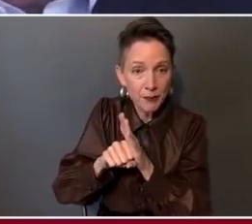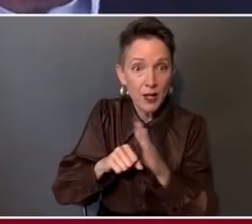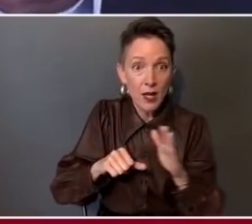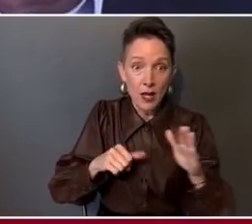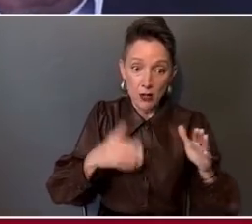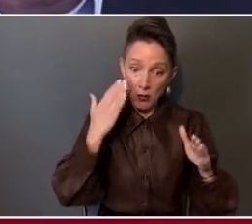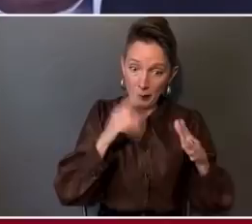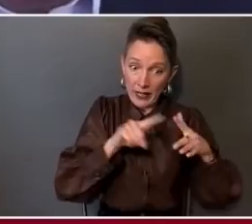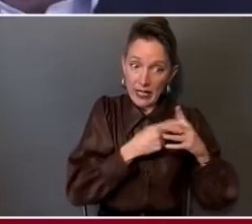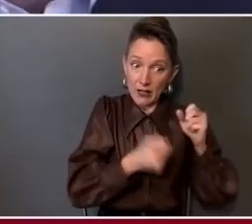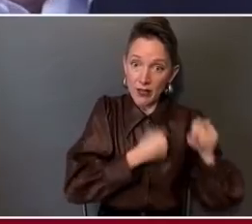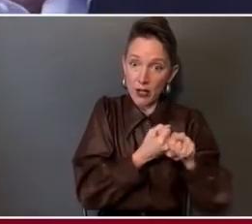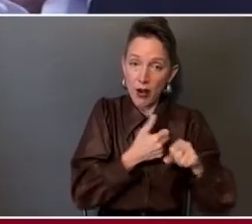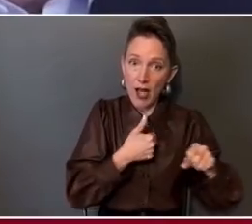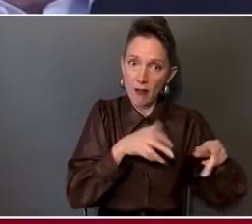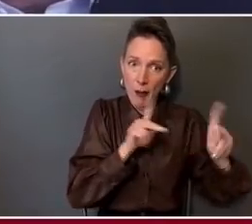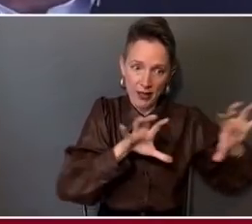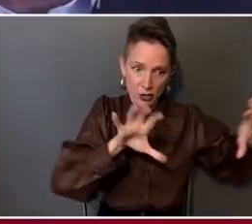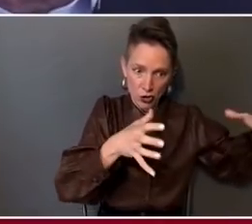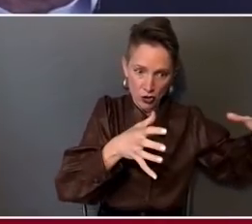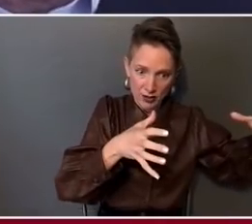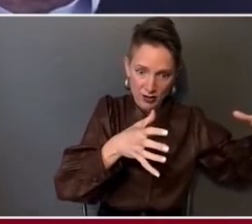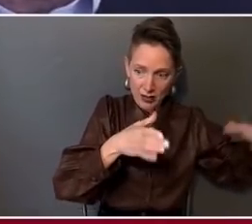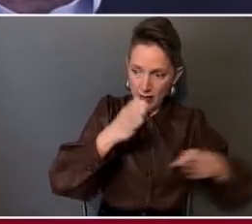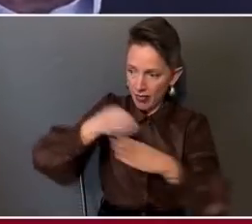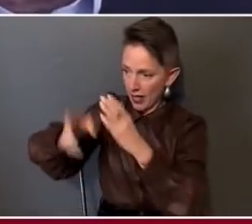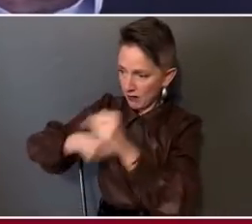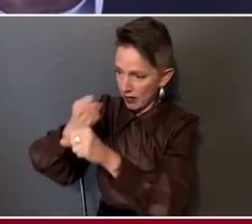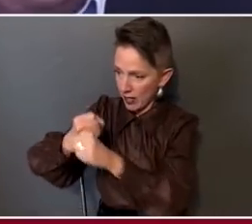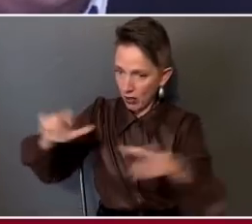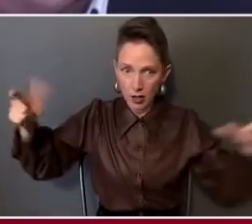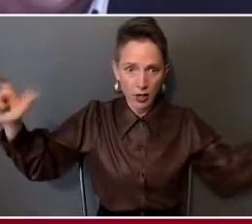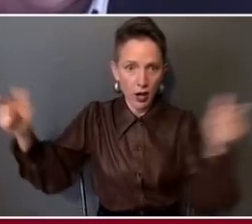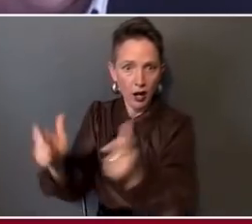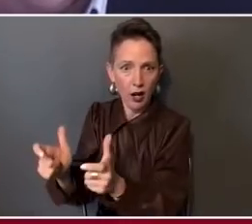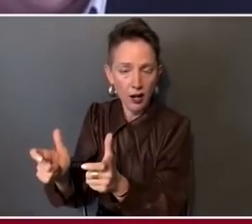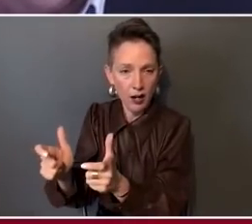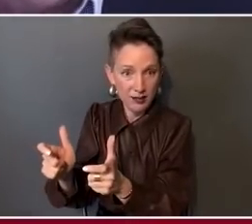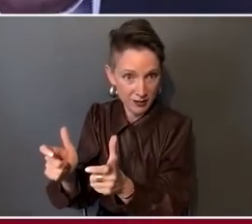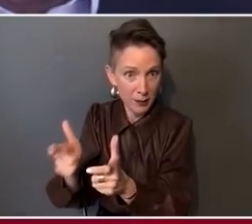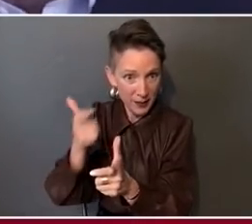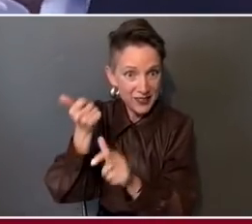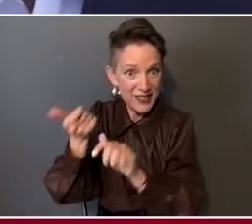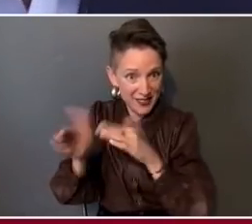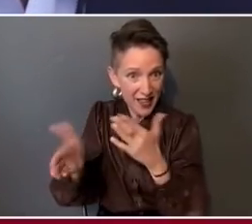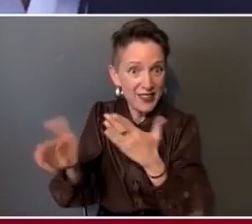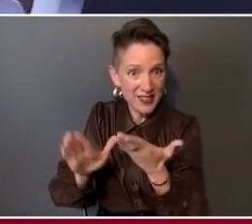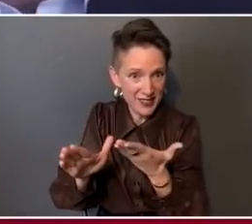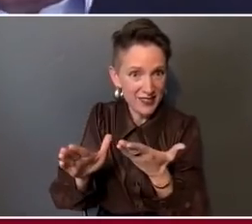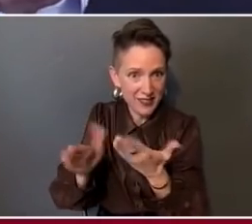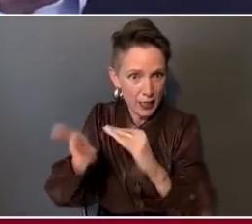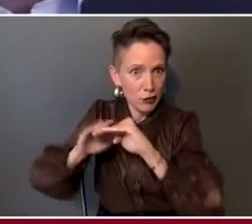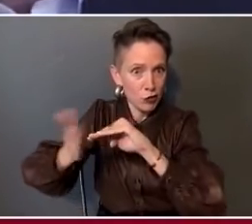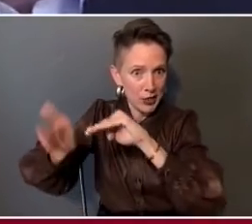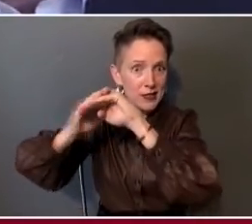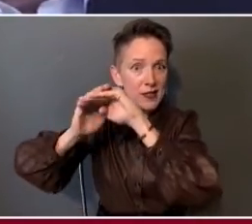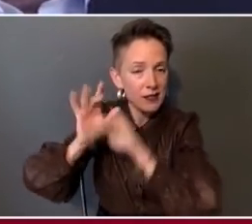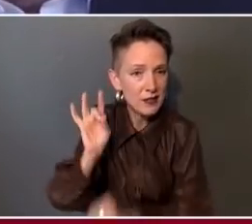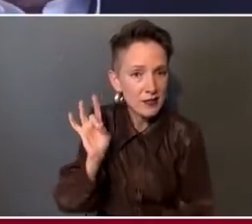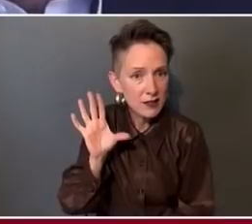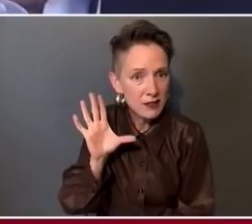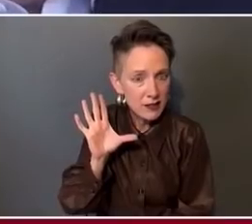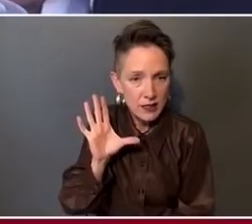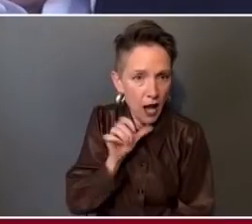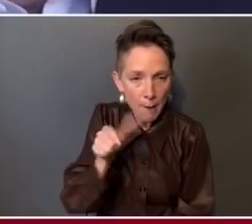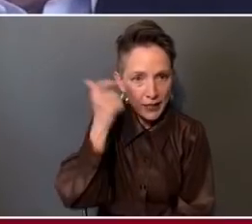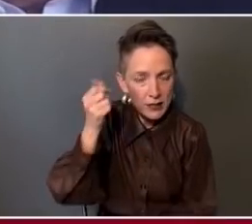started at the beginning of the year, and it wasn't because of migration out, it was because of deaths increased. So I think that from a standpoint of this,